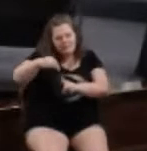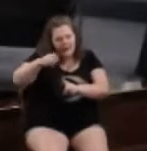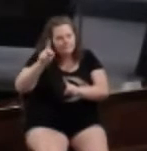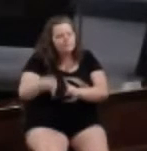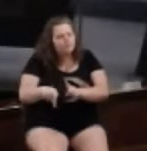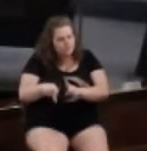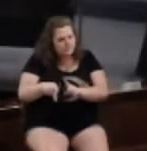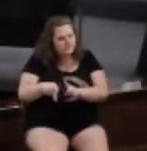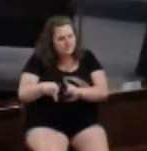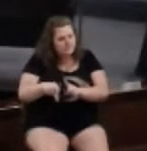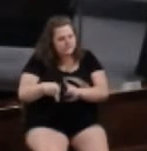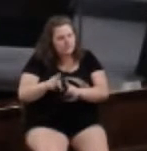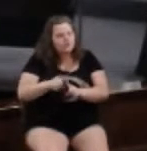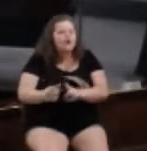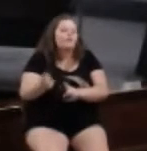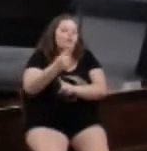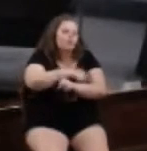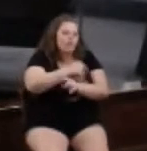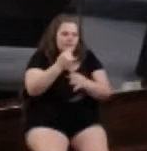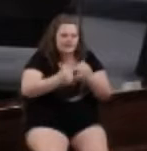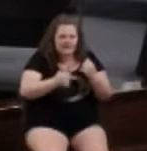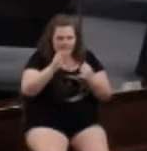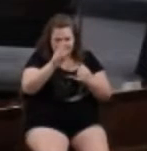and go back to the last six steps.